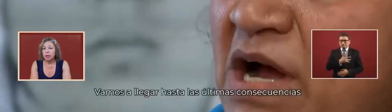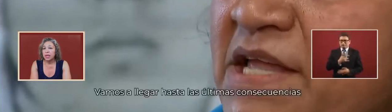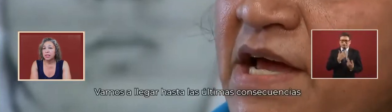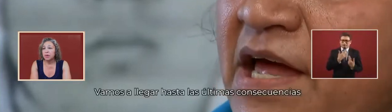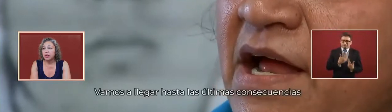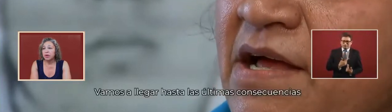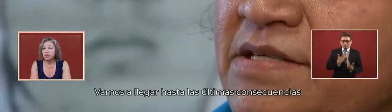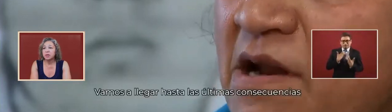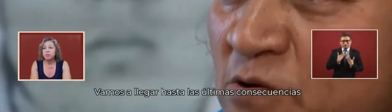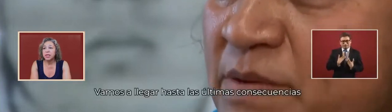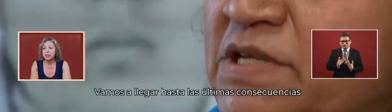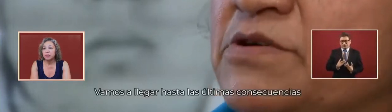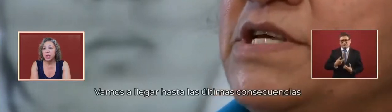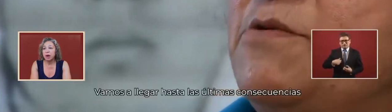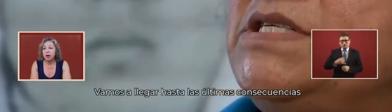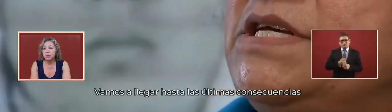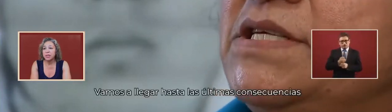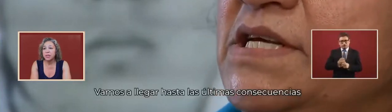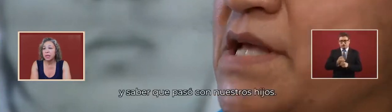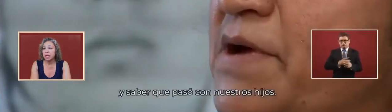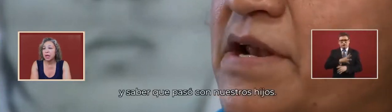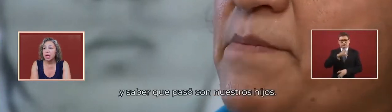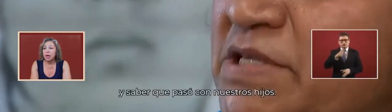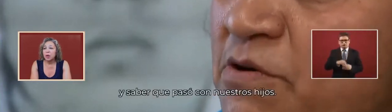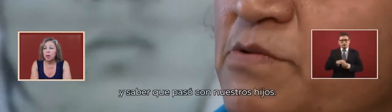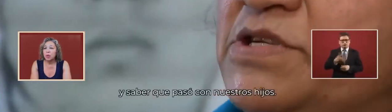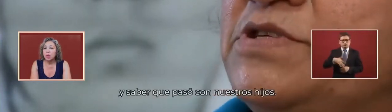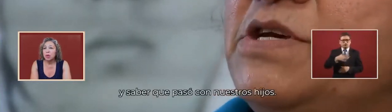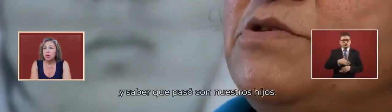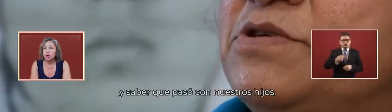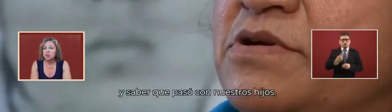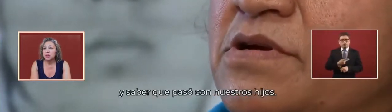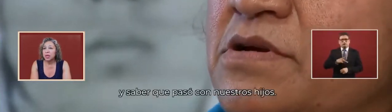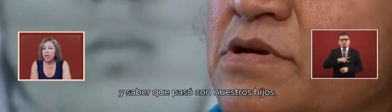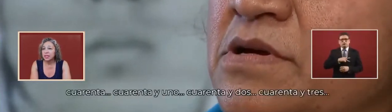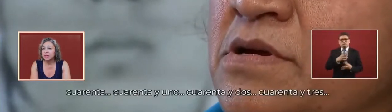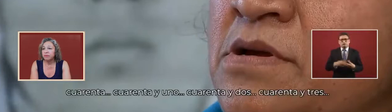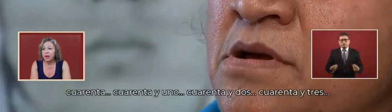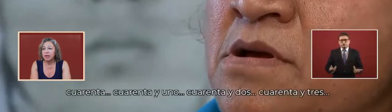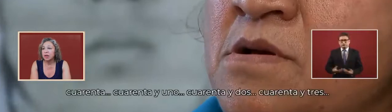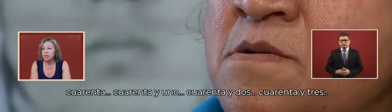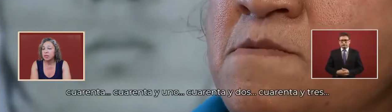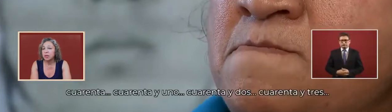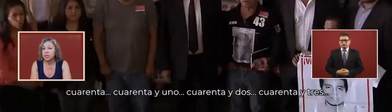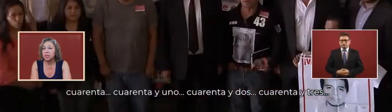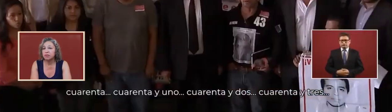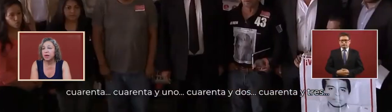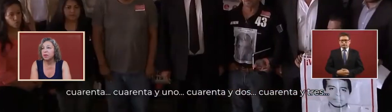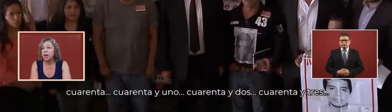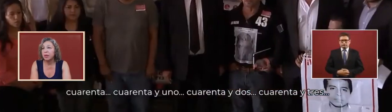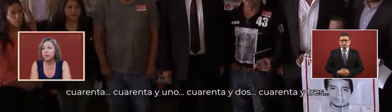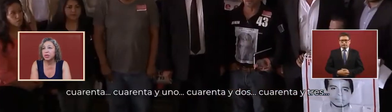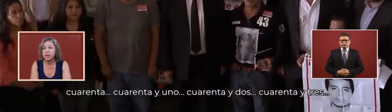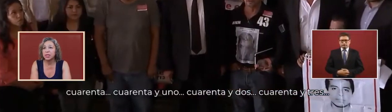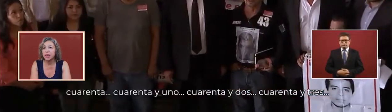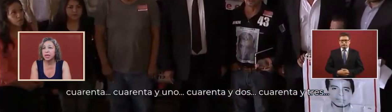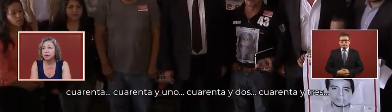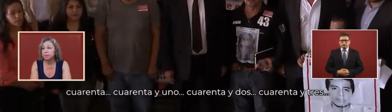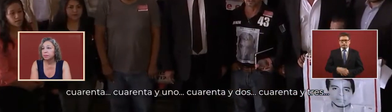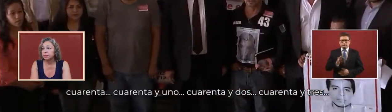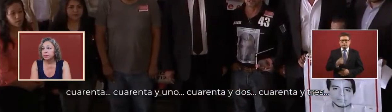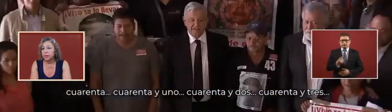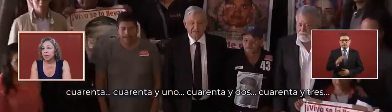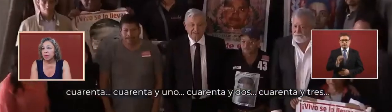as a mother there's a piece of my heart missing we will go to the last final consequences to find what happened to our